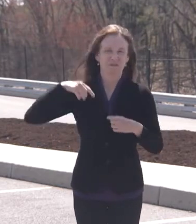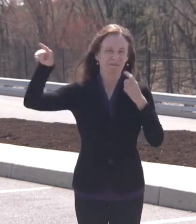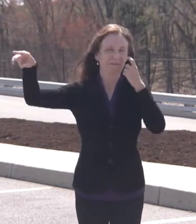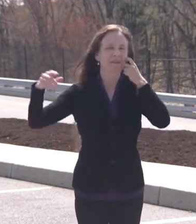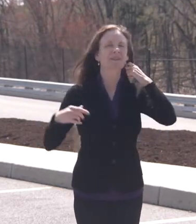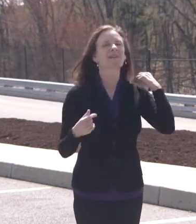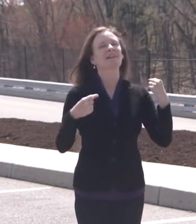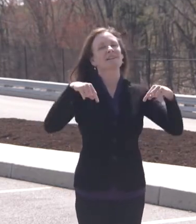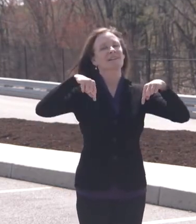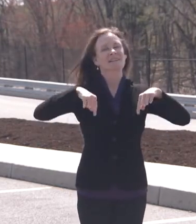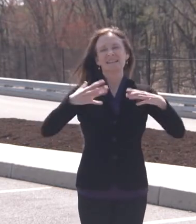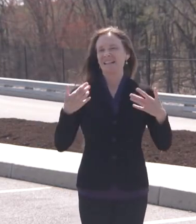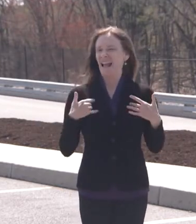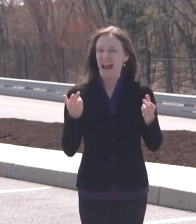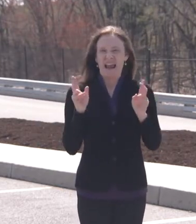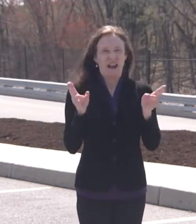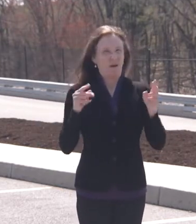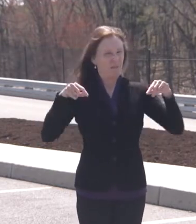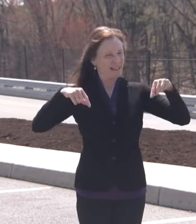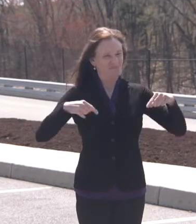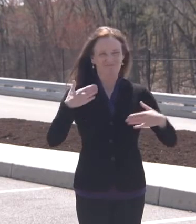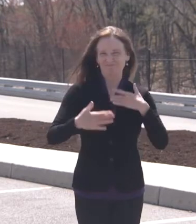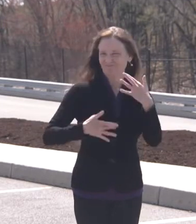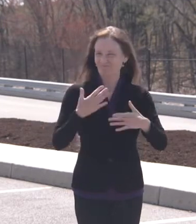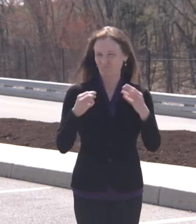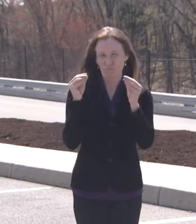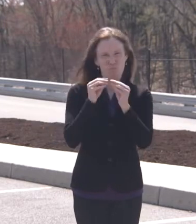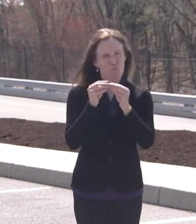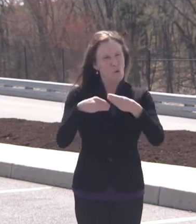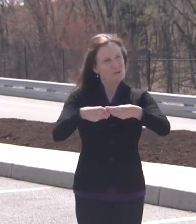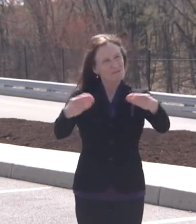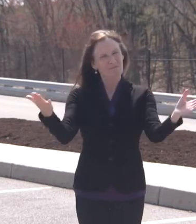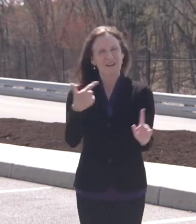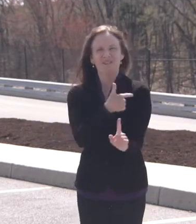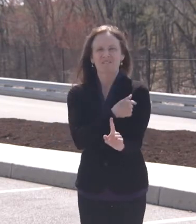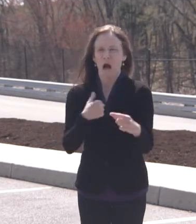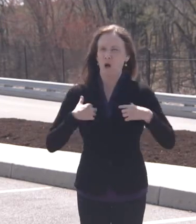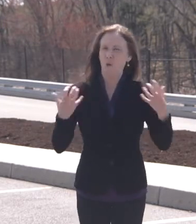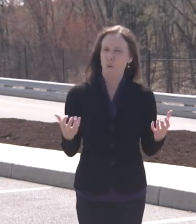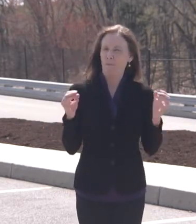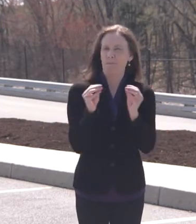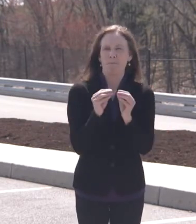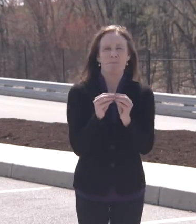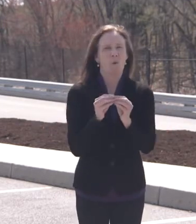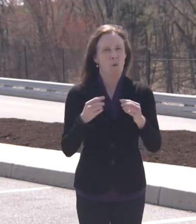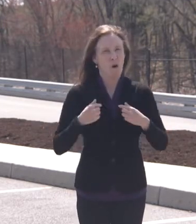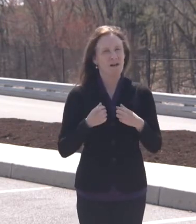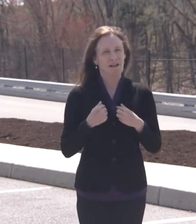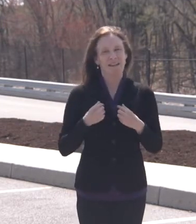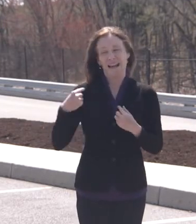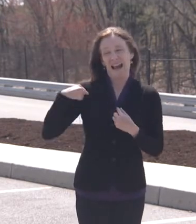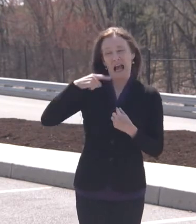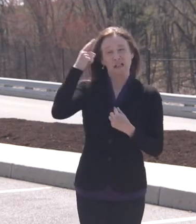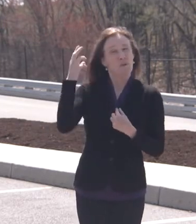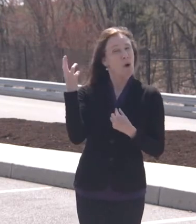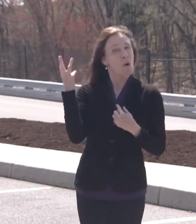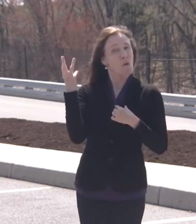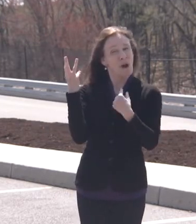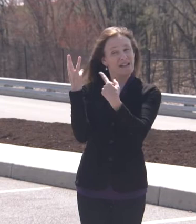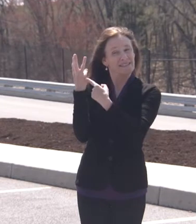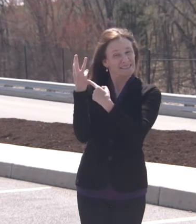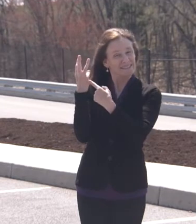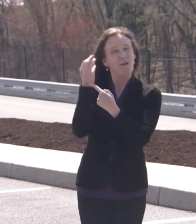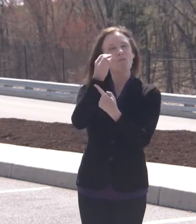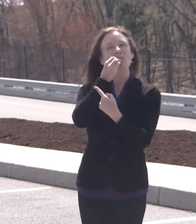accelerated vaccine rollout in Pennsylvania. As of last Wednesday, March 31st, grocery workers are now eligible to